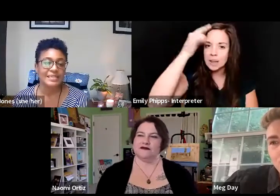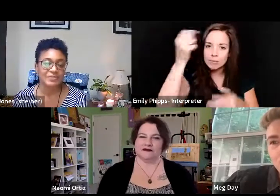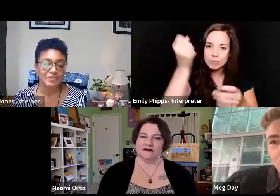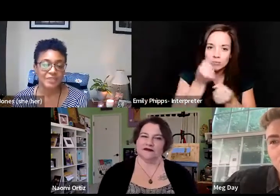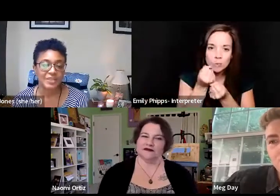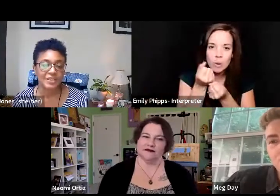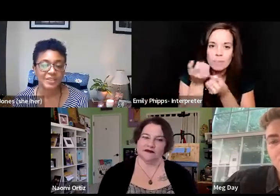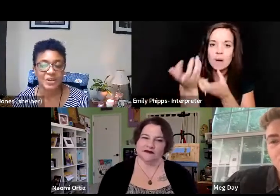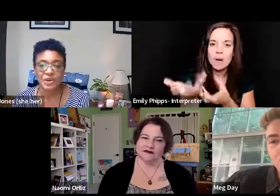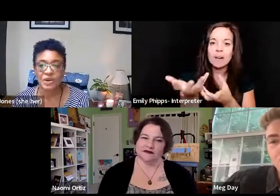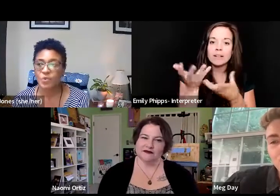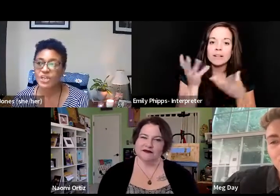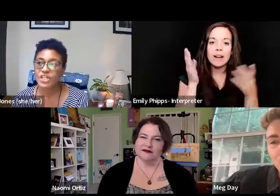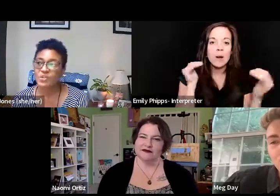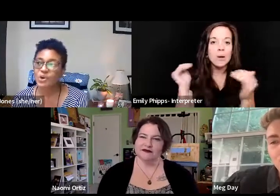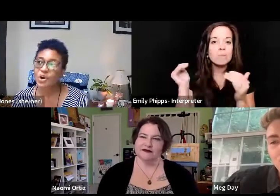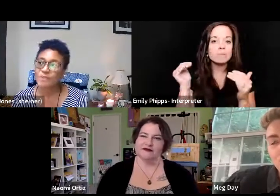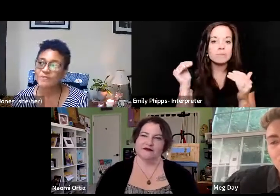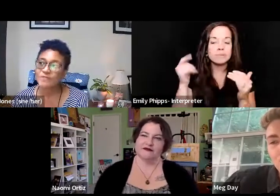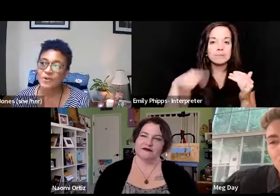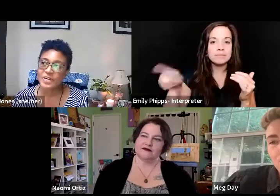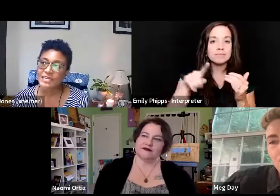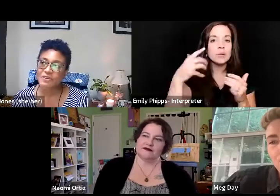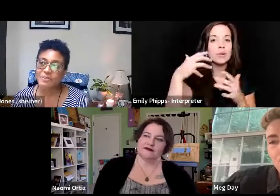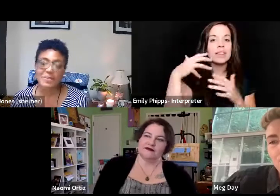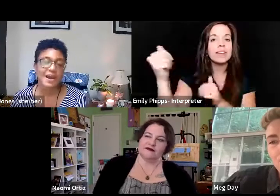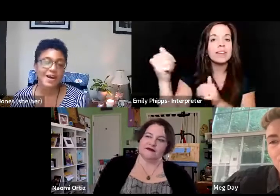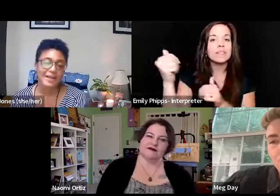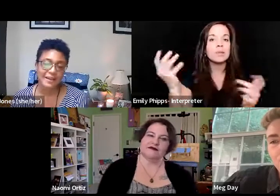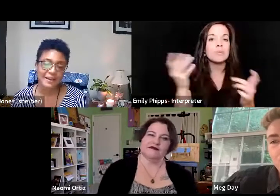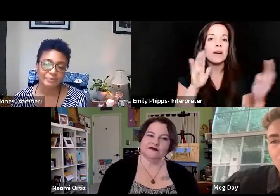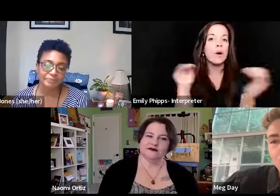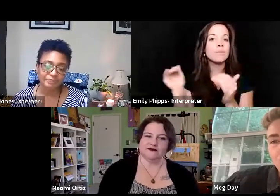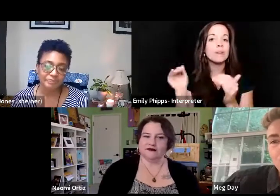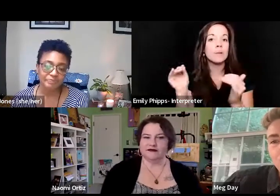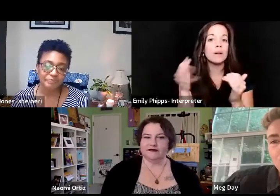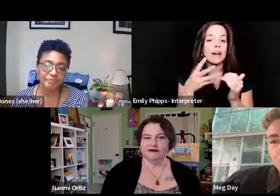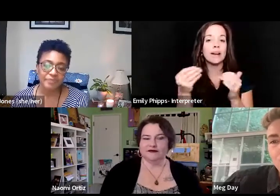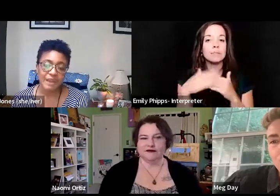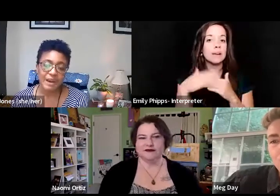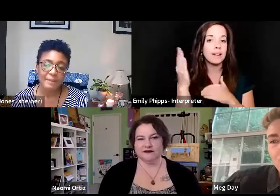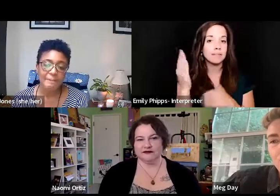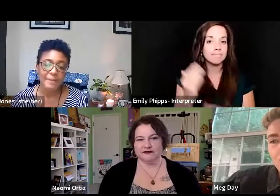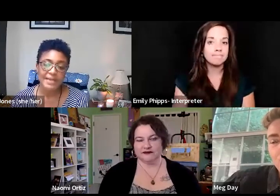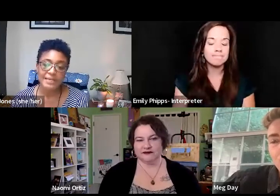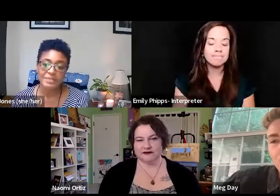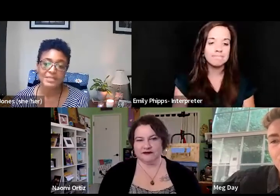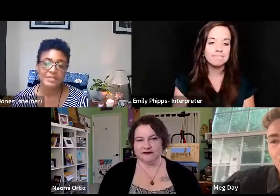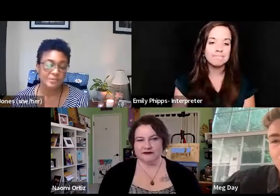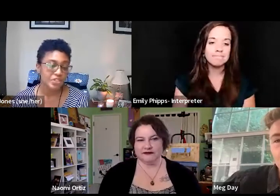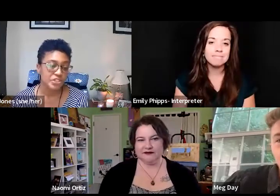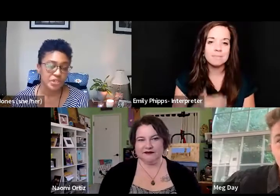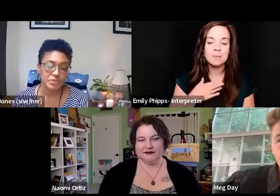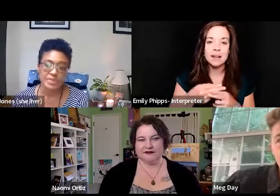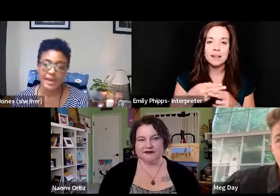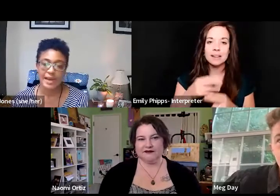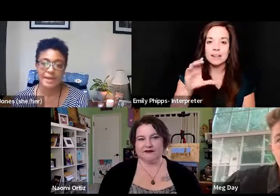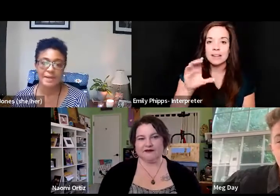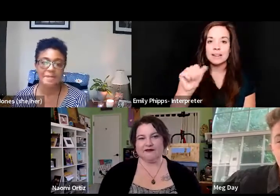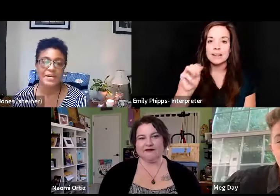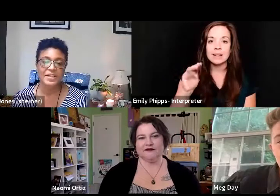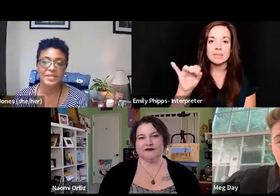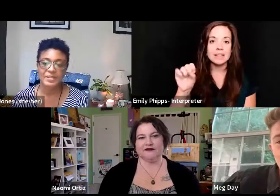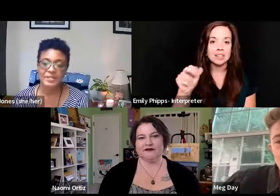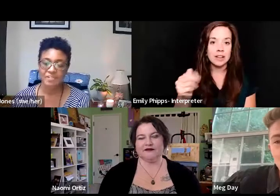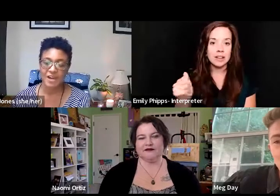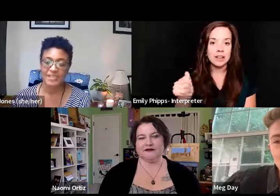you leave with what you were hoping for and even beyond that. My name is Kamisha Jones. I